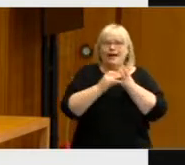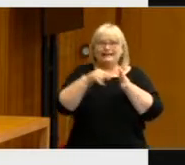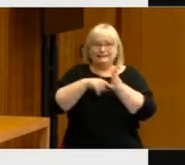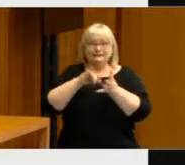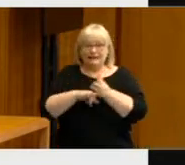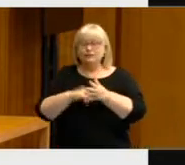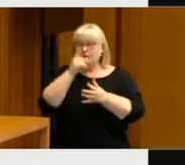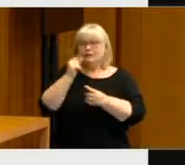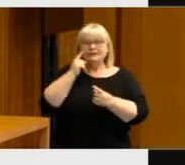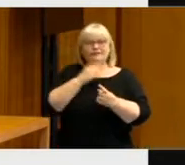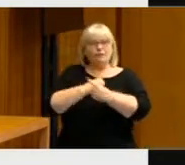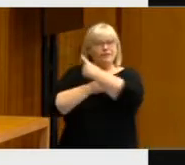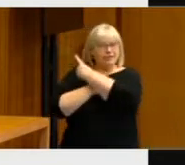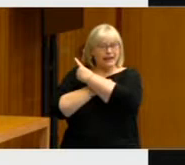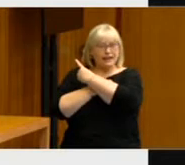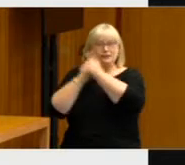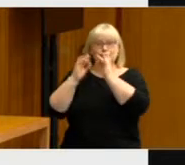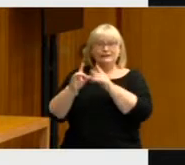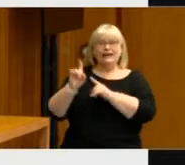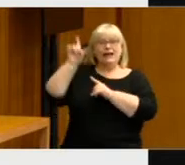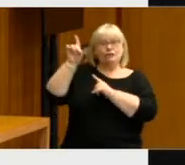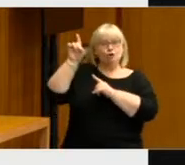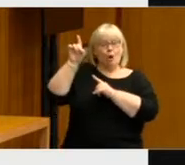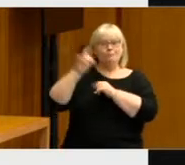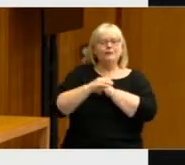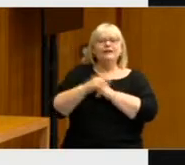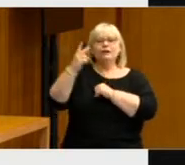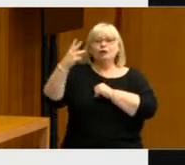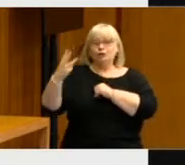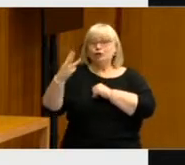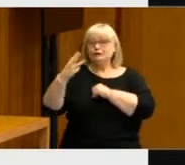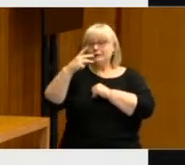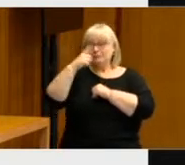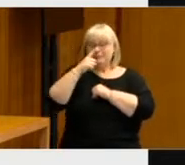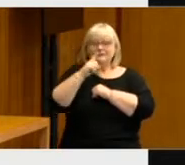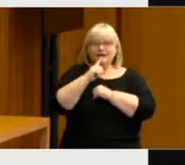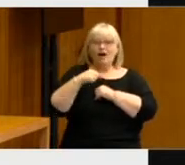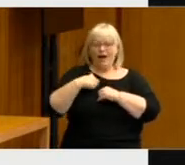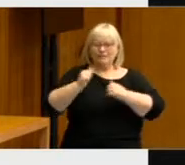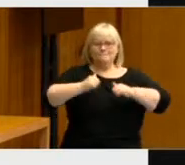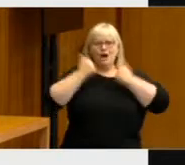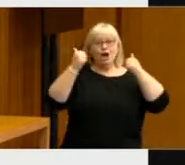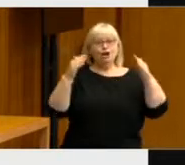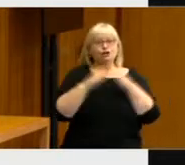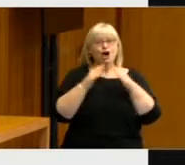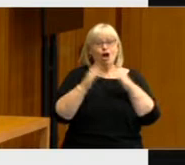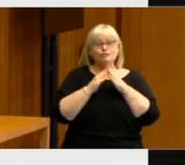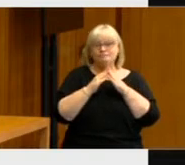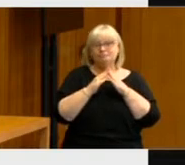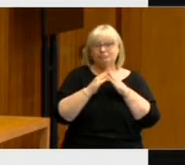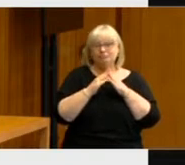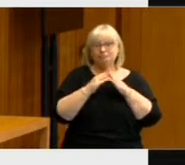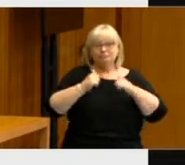this graph starting at the top two-thirds of people say they're homeowners divided quite equally between people who